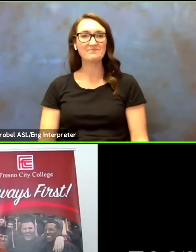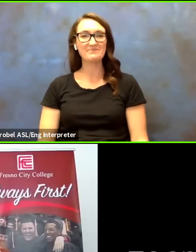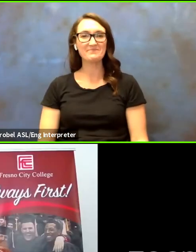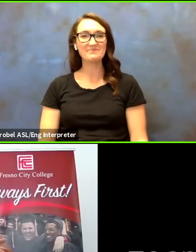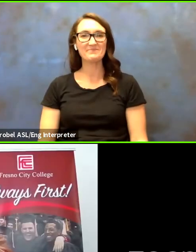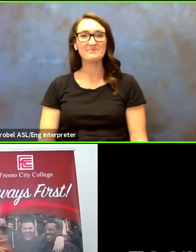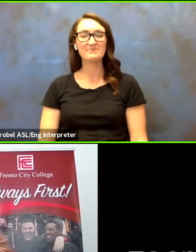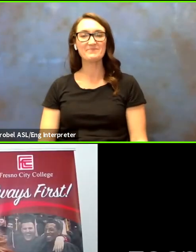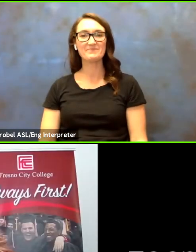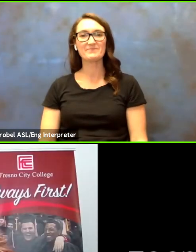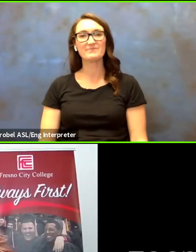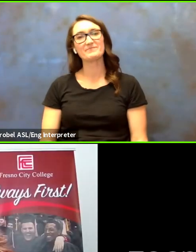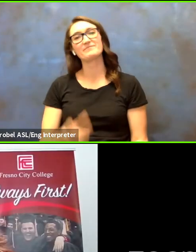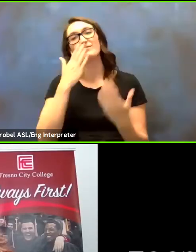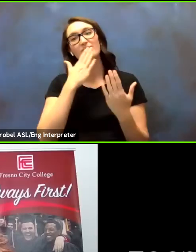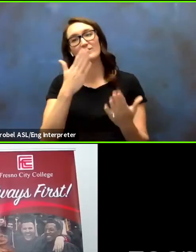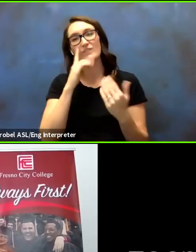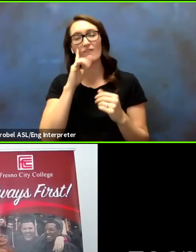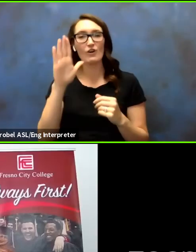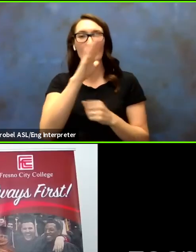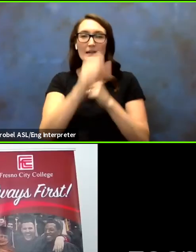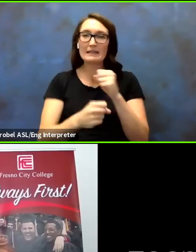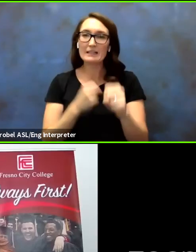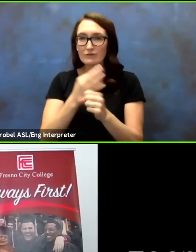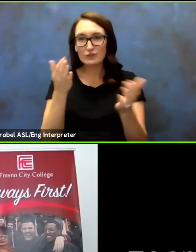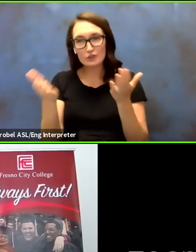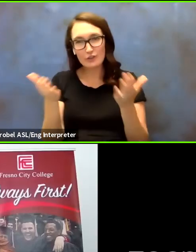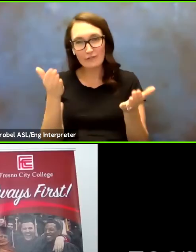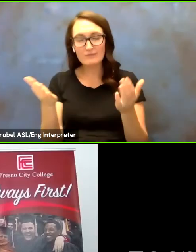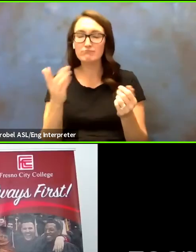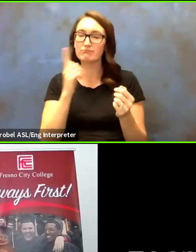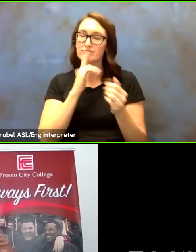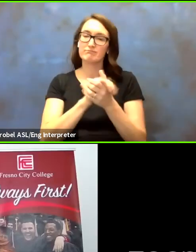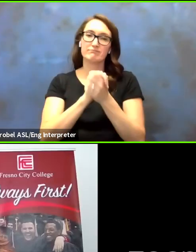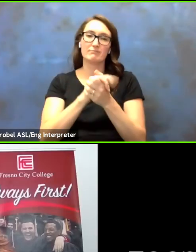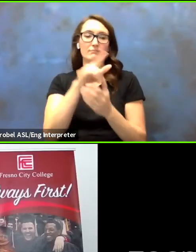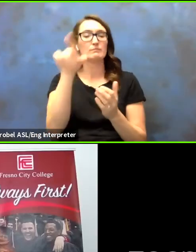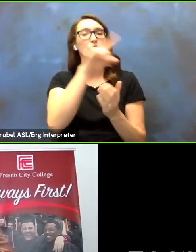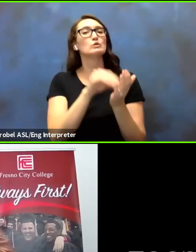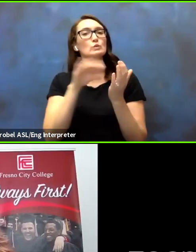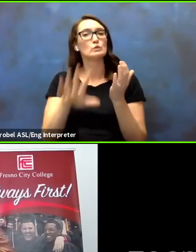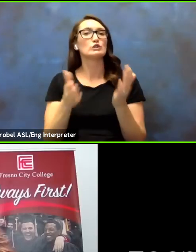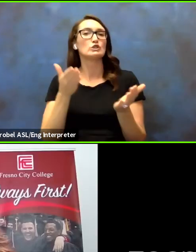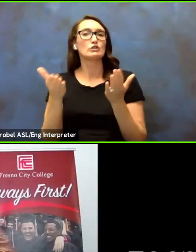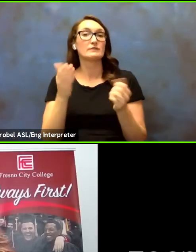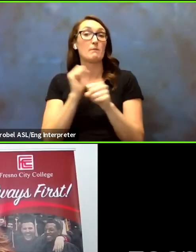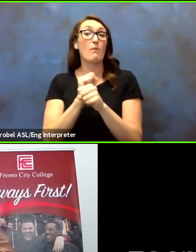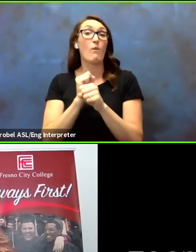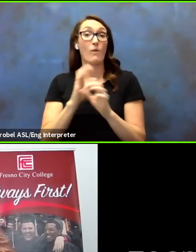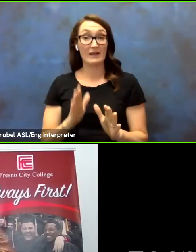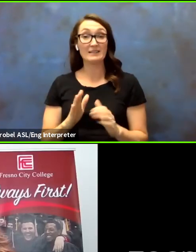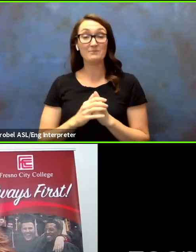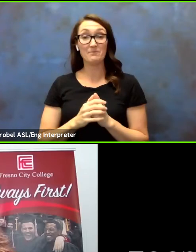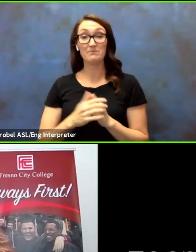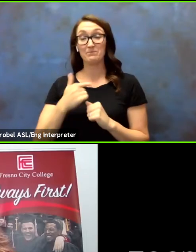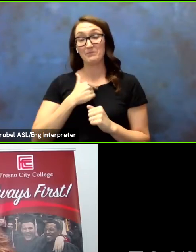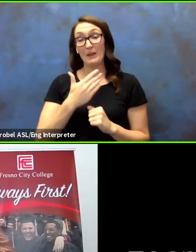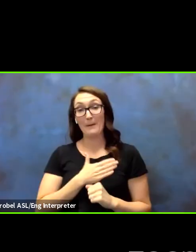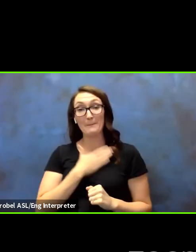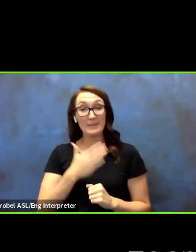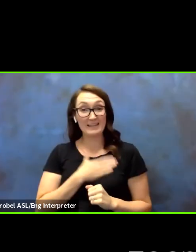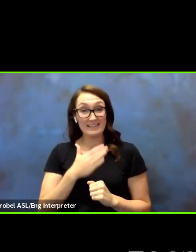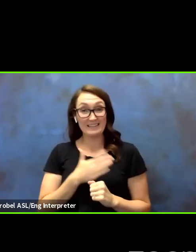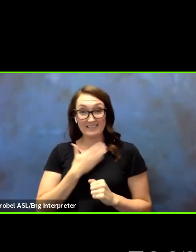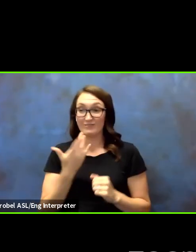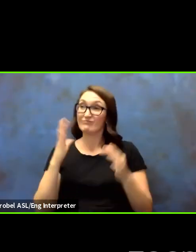Thank you for your years of service. And congratulations to the Student Services employees. I'm happy to be here